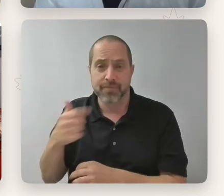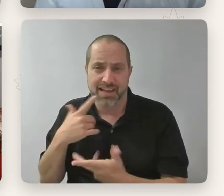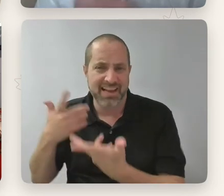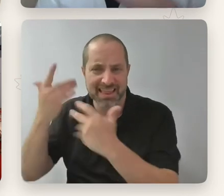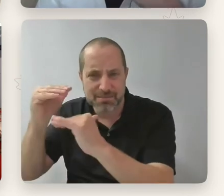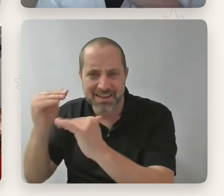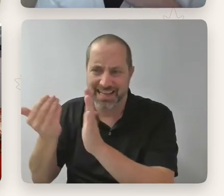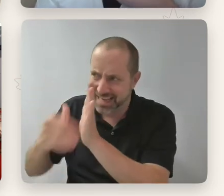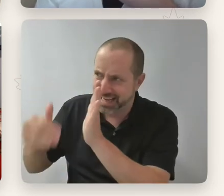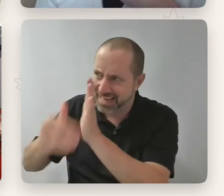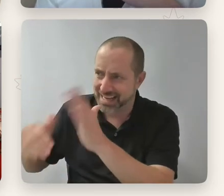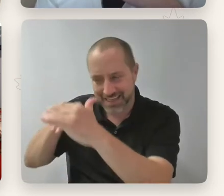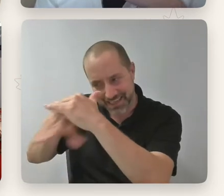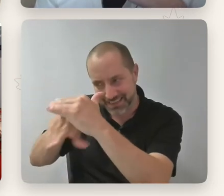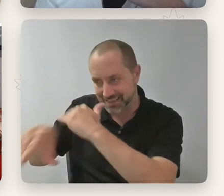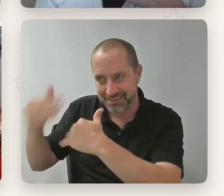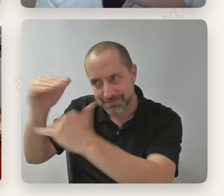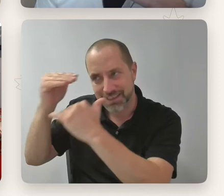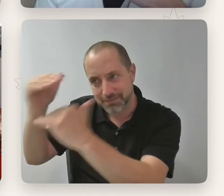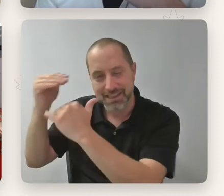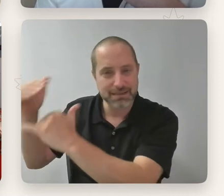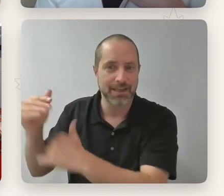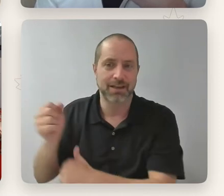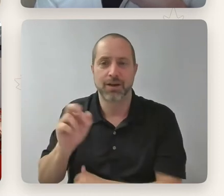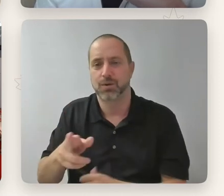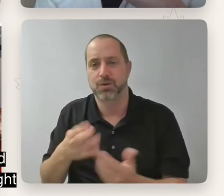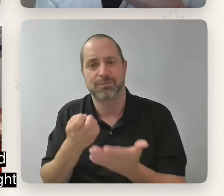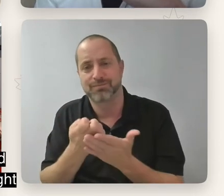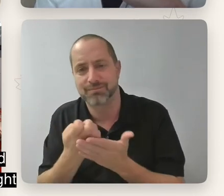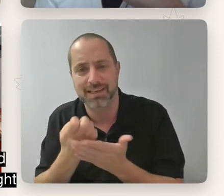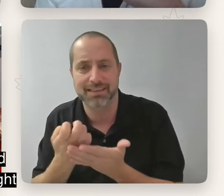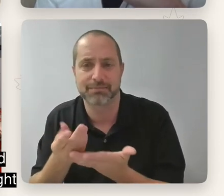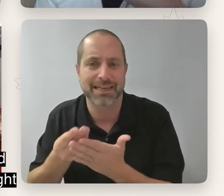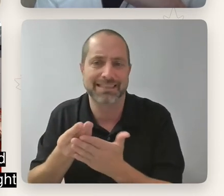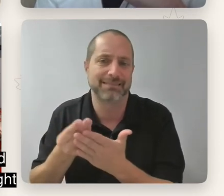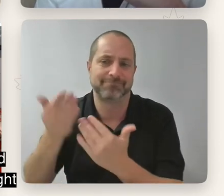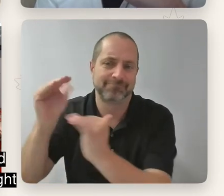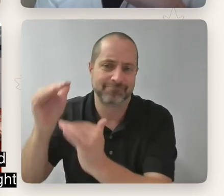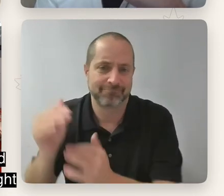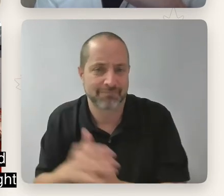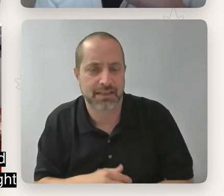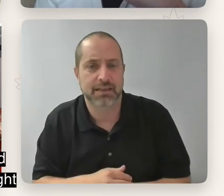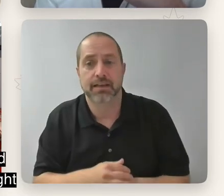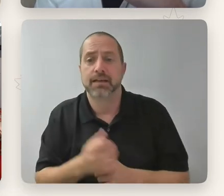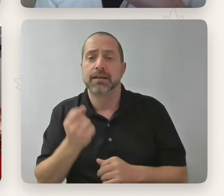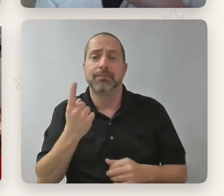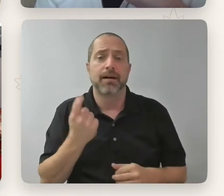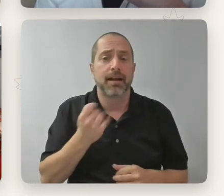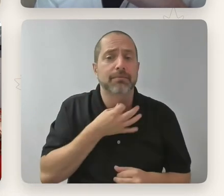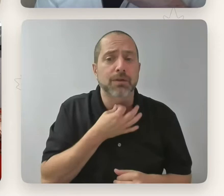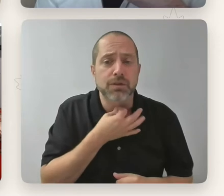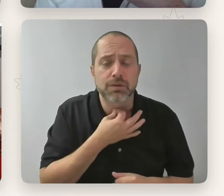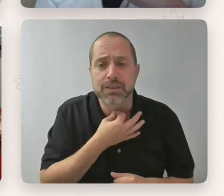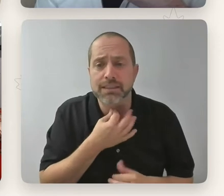but I'm curious about what you think might, what unique benefits disabled performers and filmmakers might bring